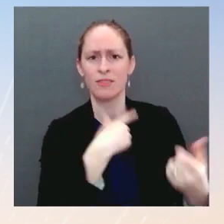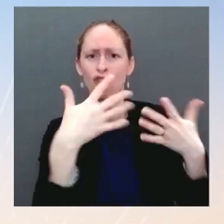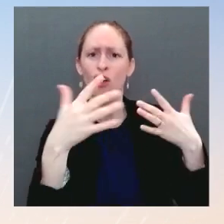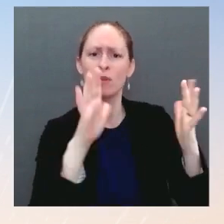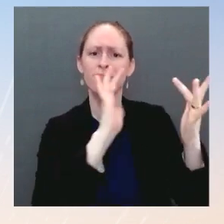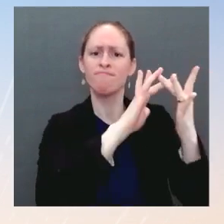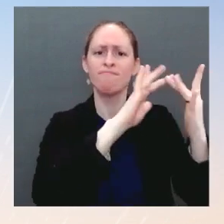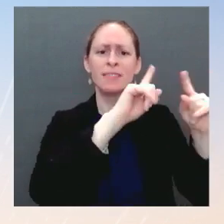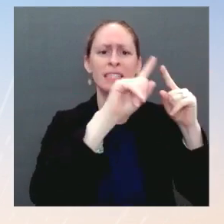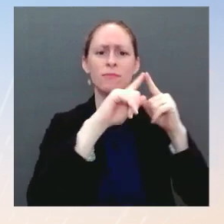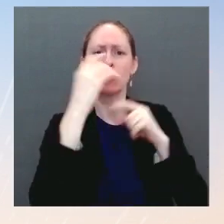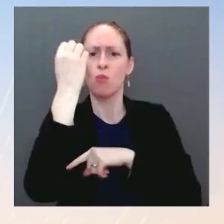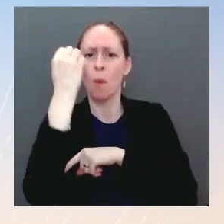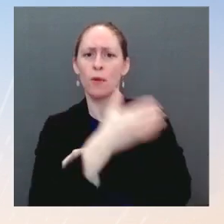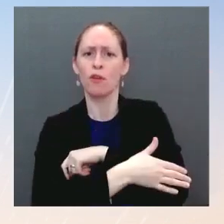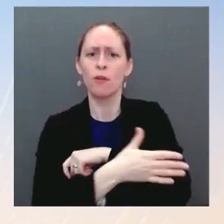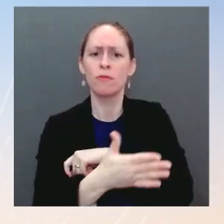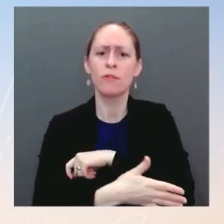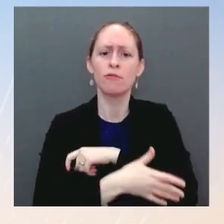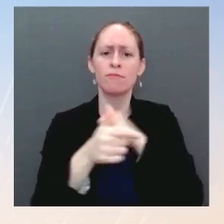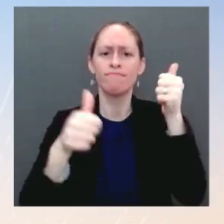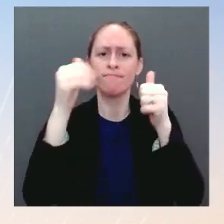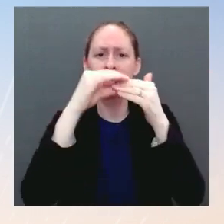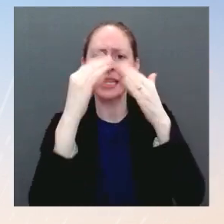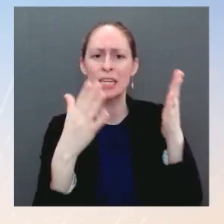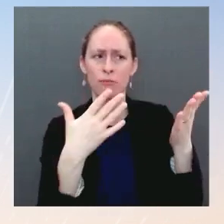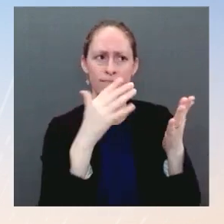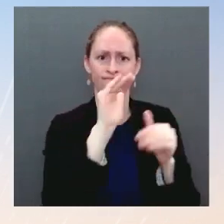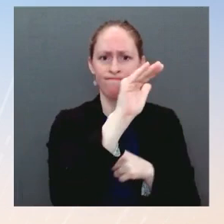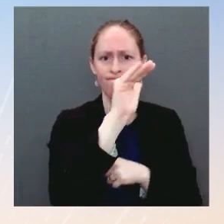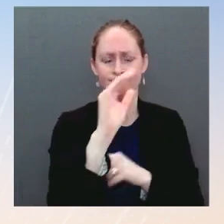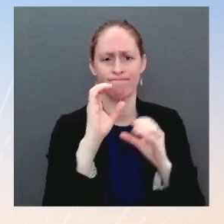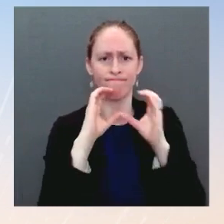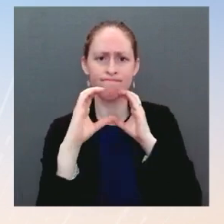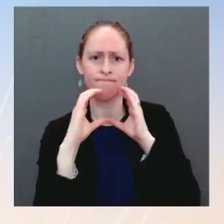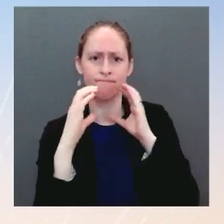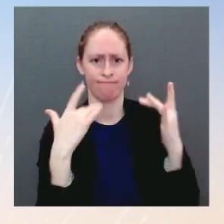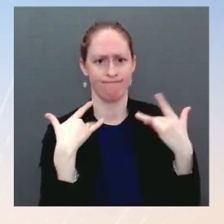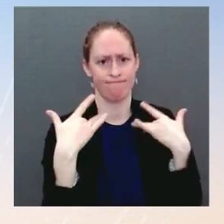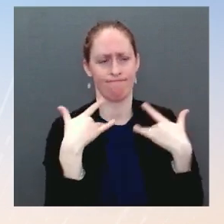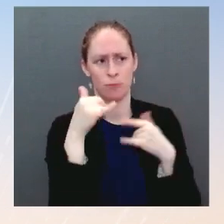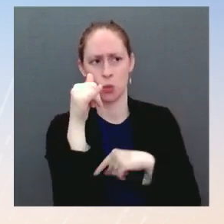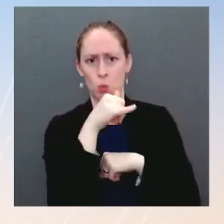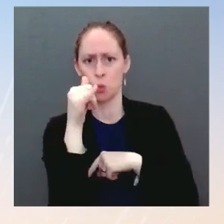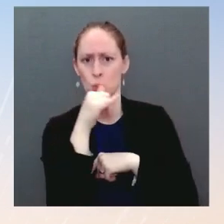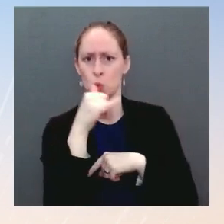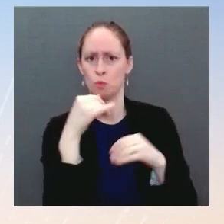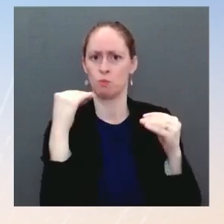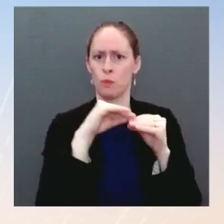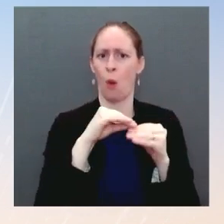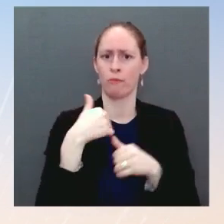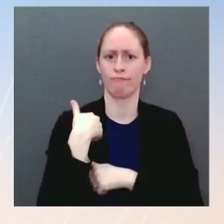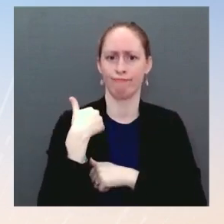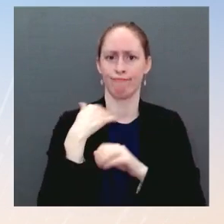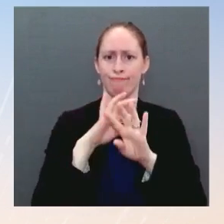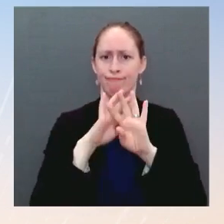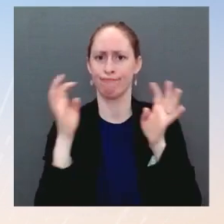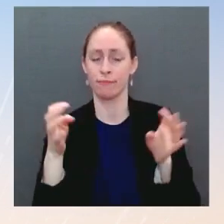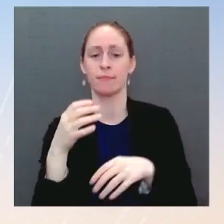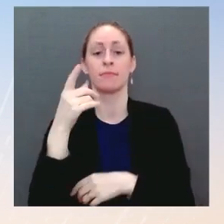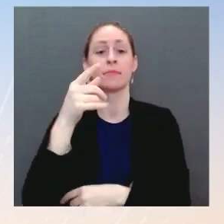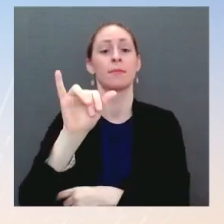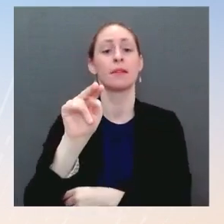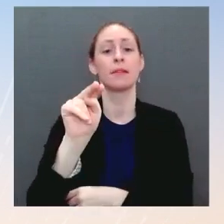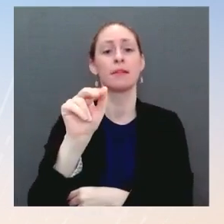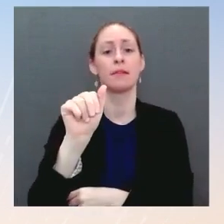and certainly in close consultation with them and our NATO allies who are in the region and in surrounding countries about what security needs